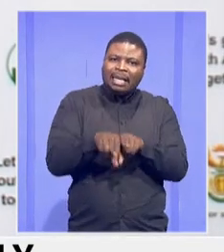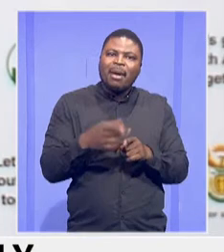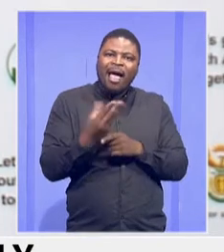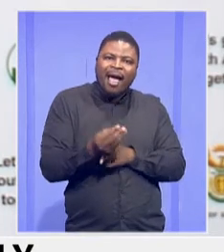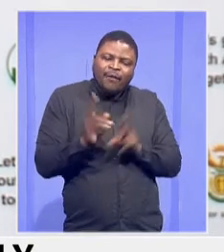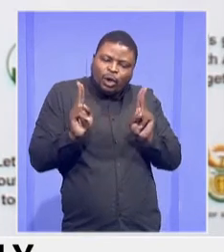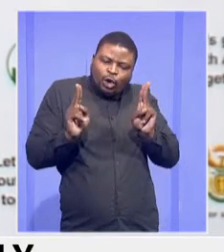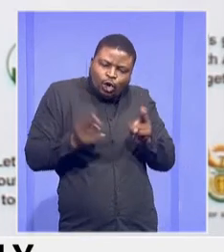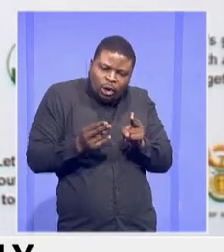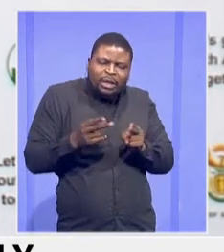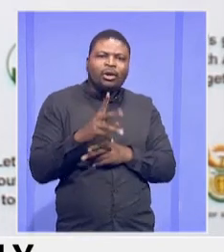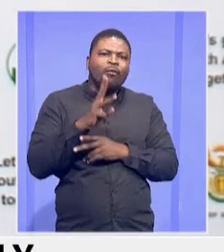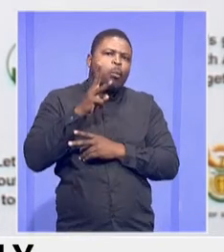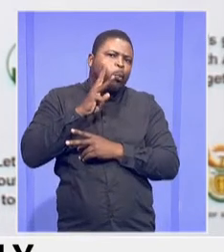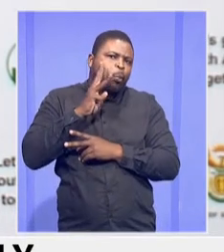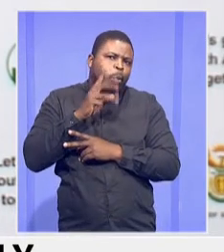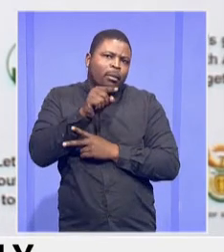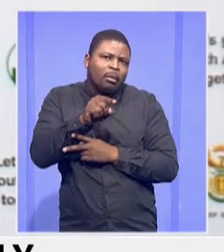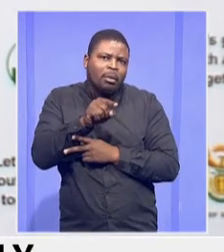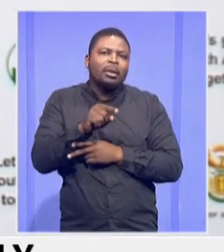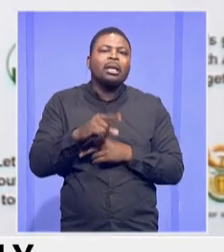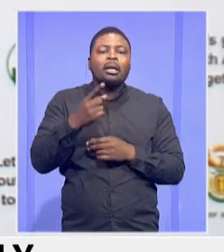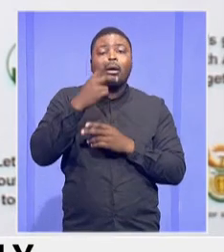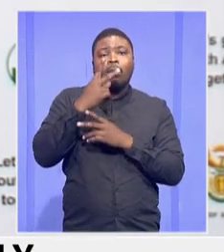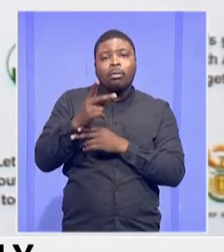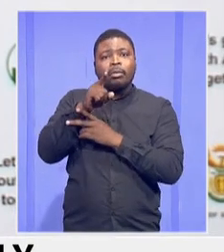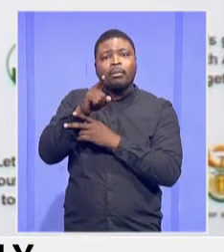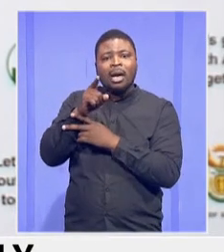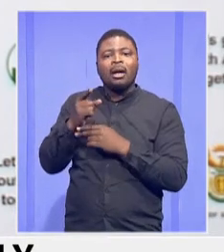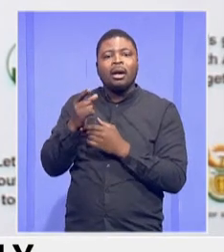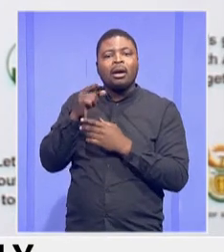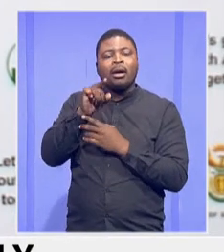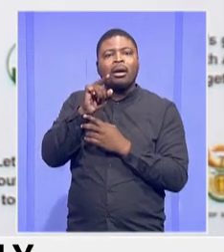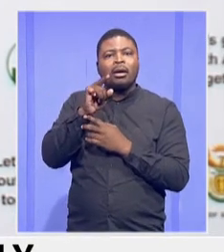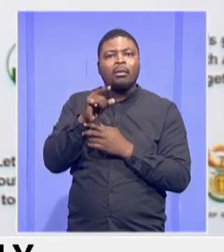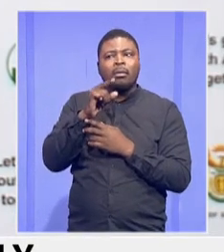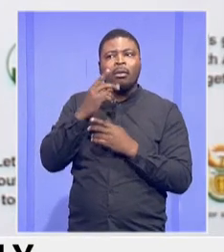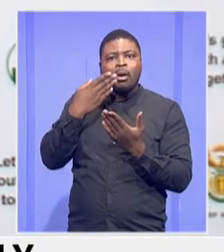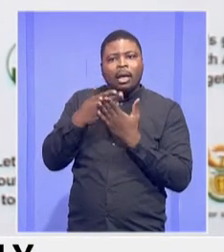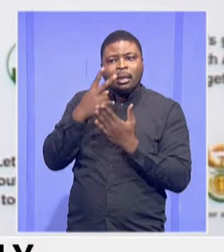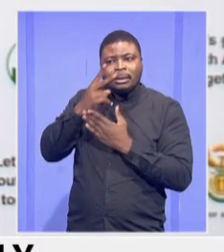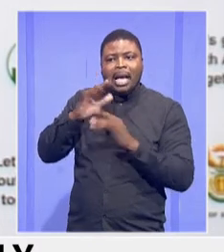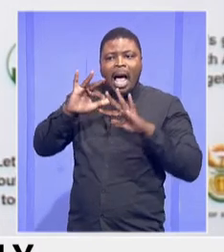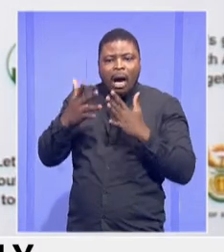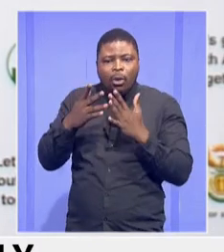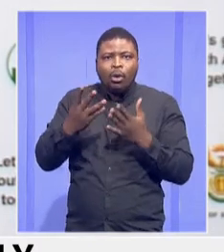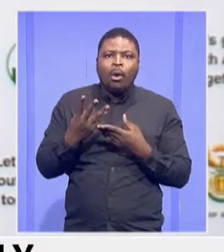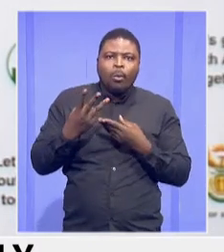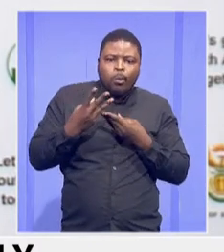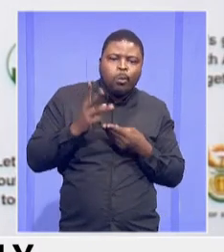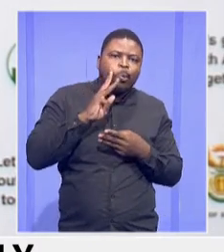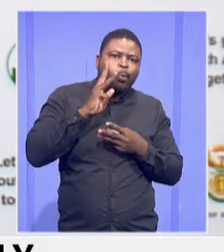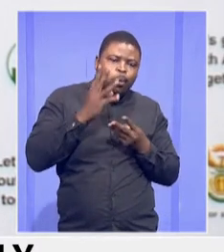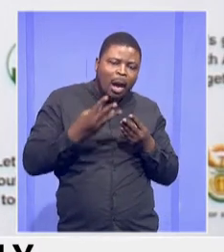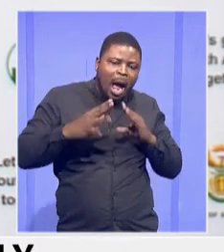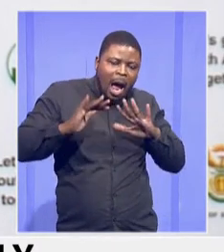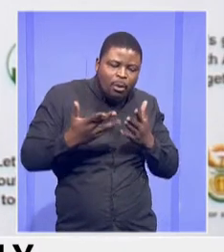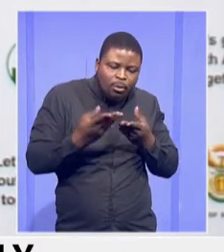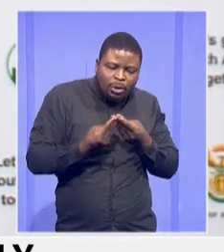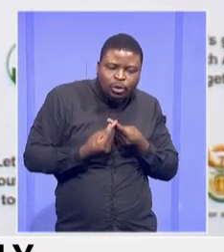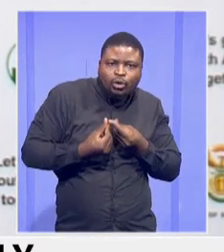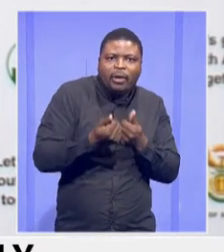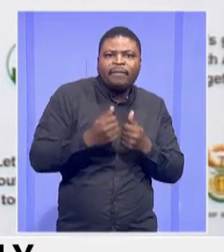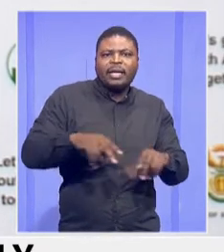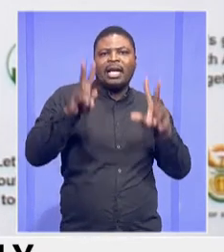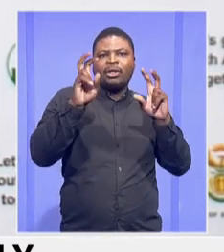water. We're looking at grey water solution, where you circulate water. There are already institutions and